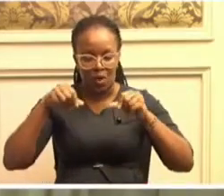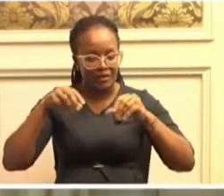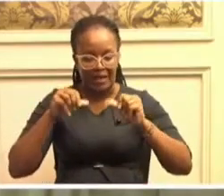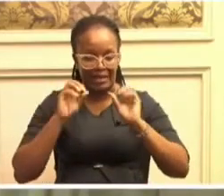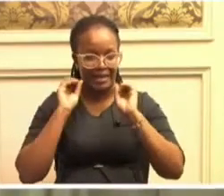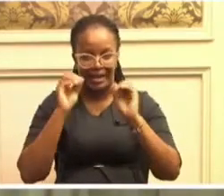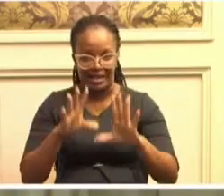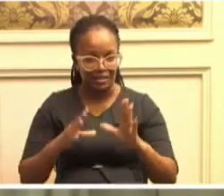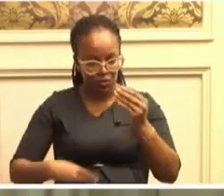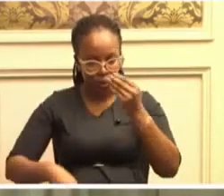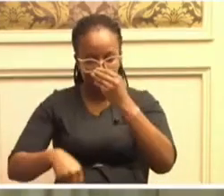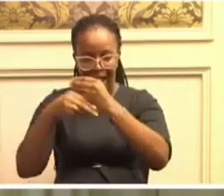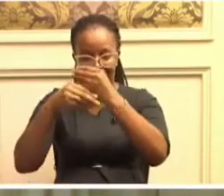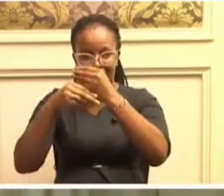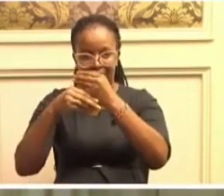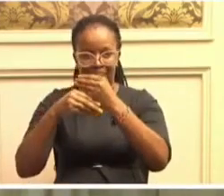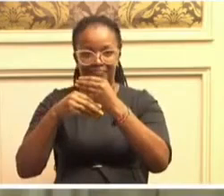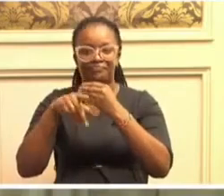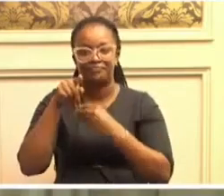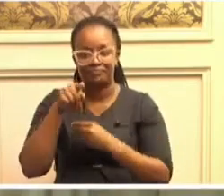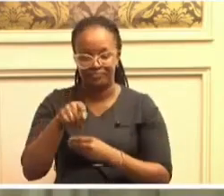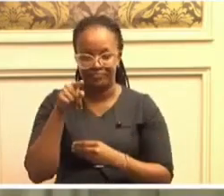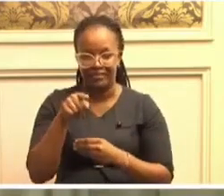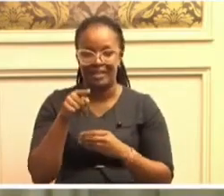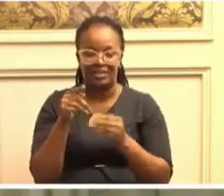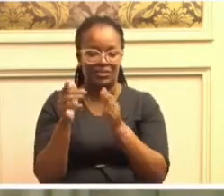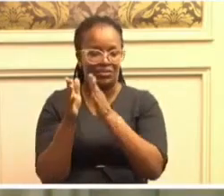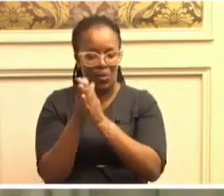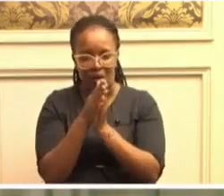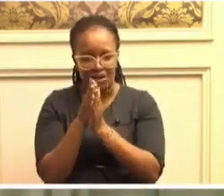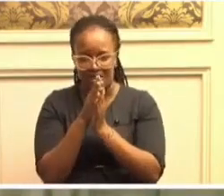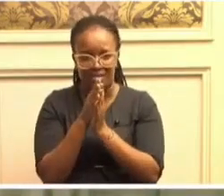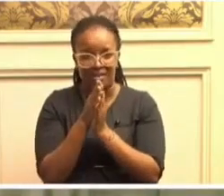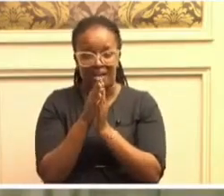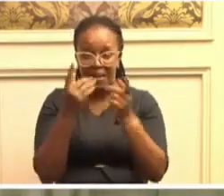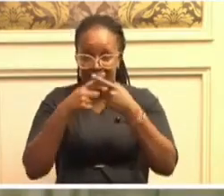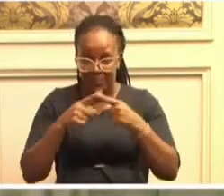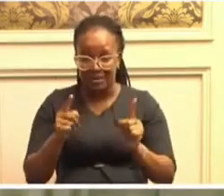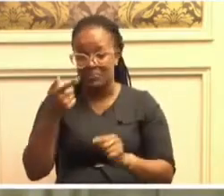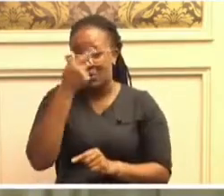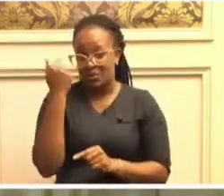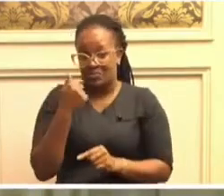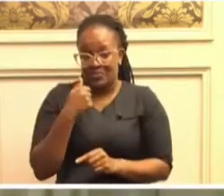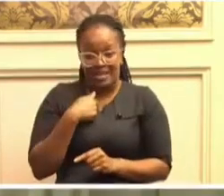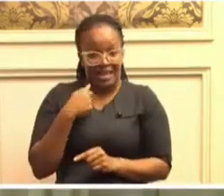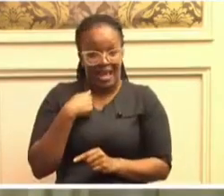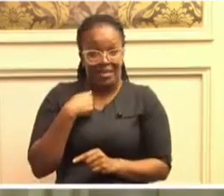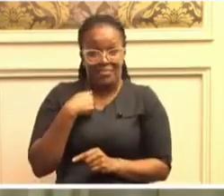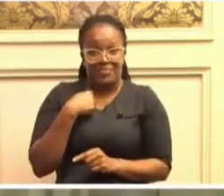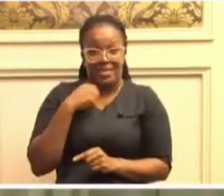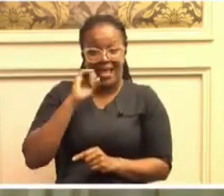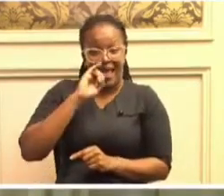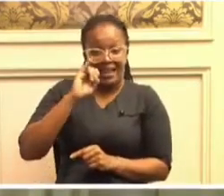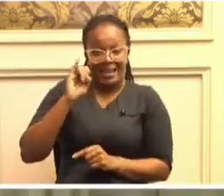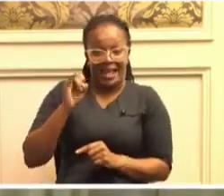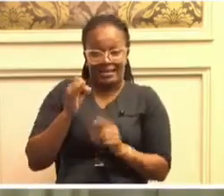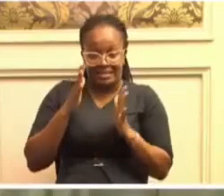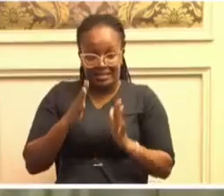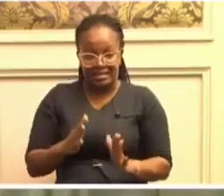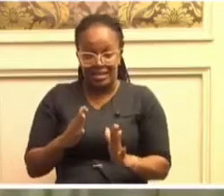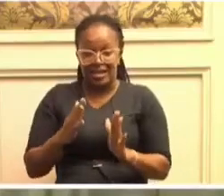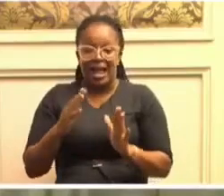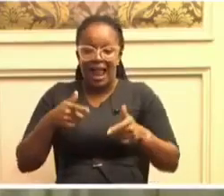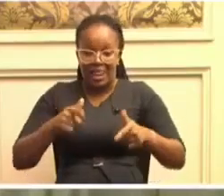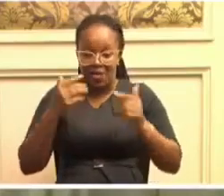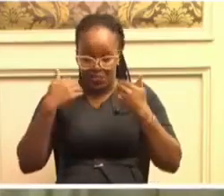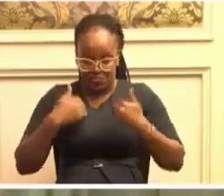what that great jury said. But because I'm an artist, permit me to show you two cartoons